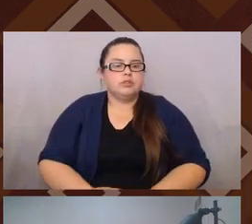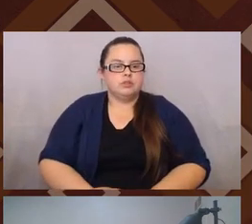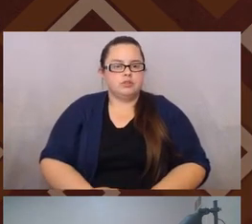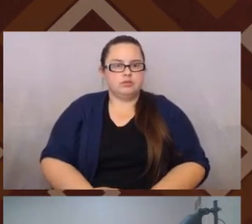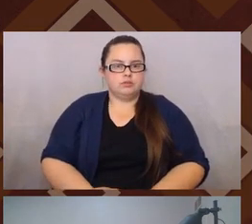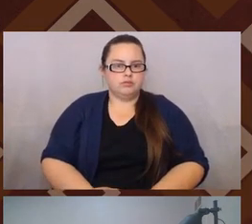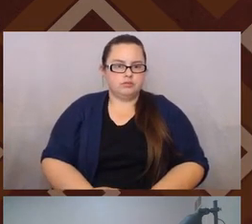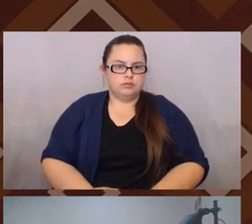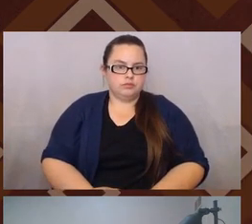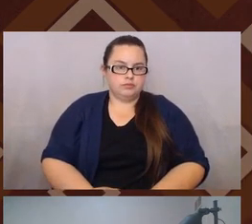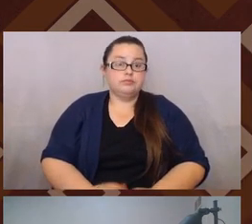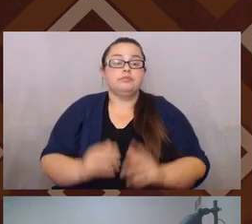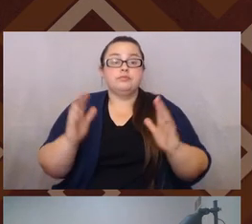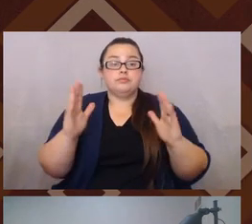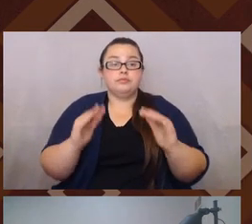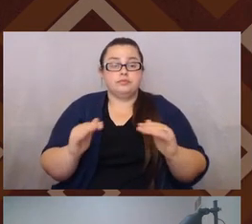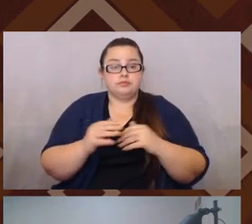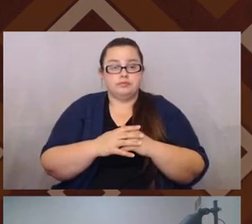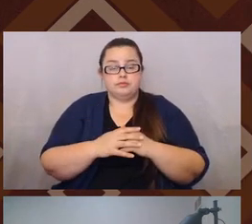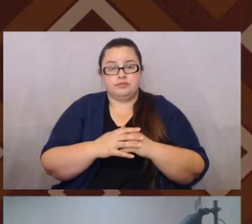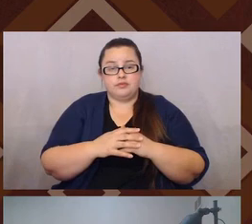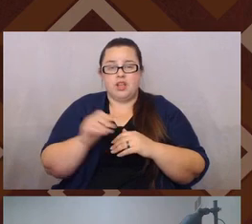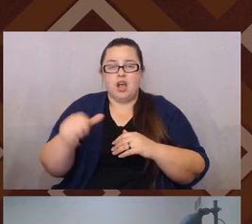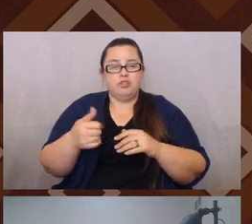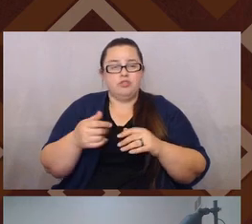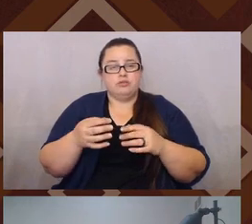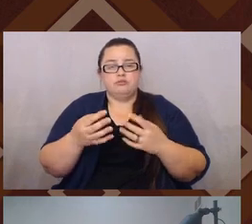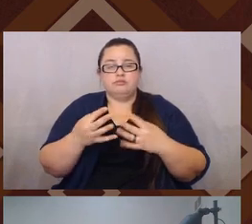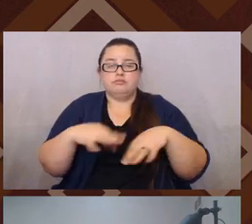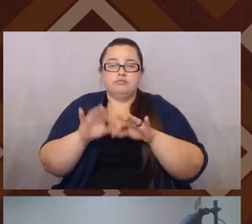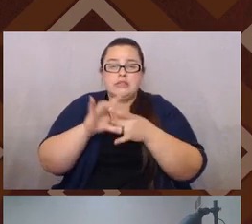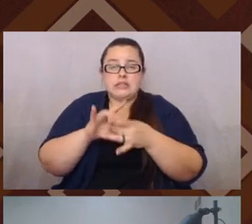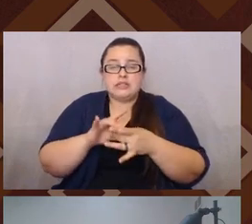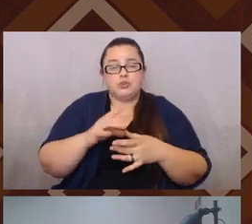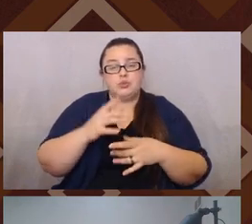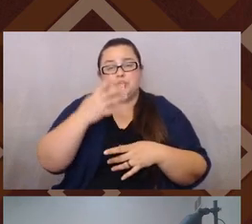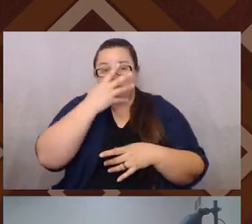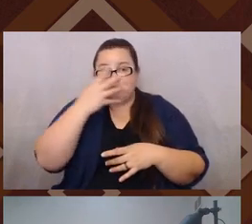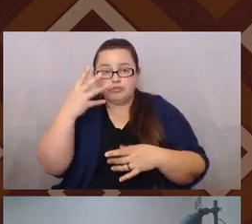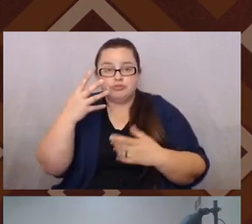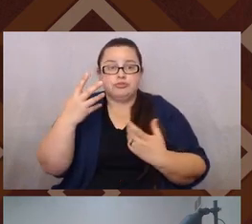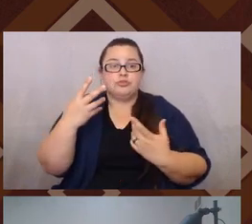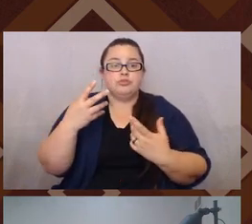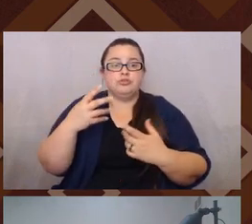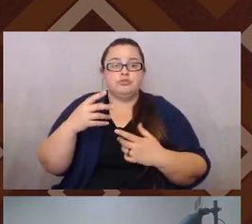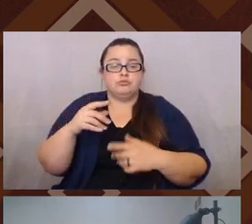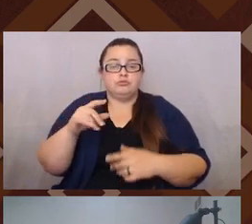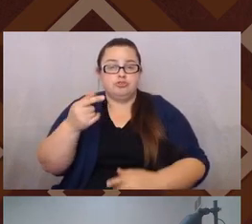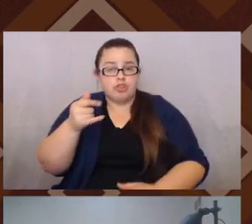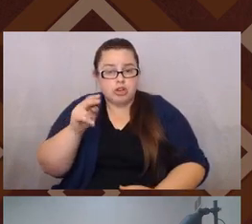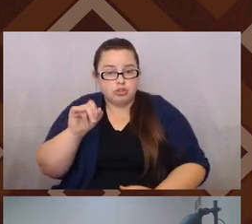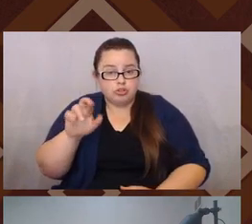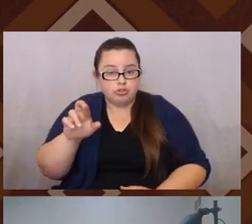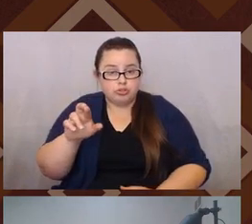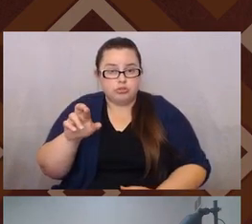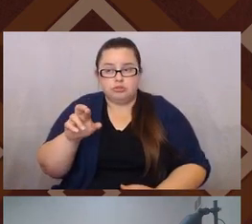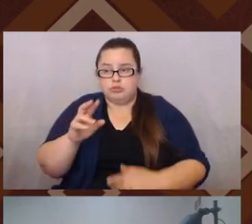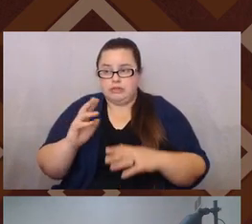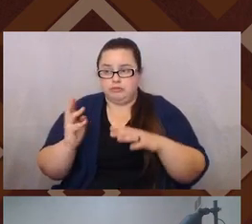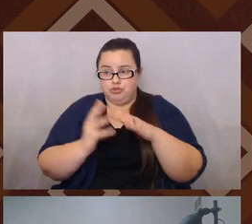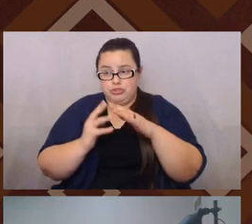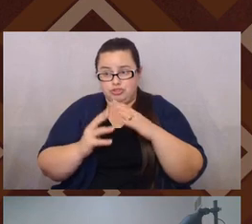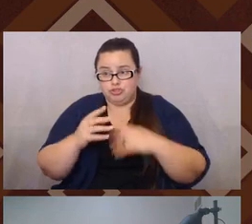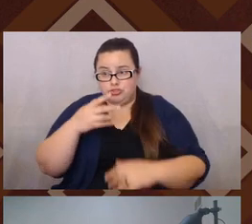and then, um, here's just some other kind of key pieces around immigration and gender. Um, we could talk a long time about